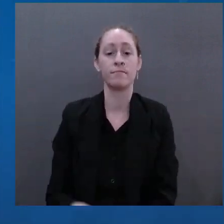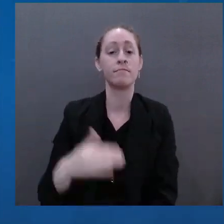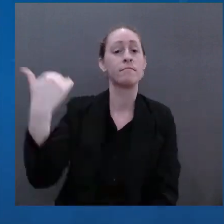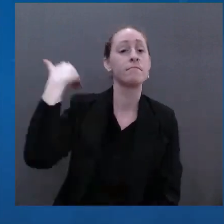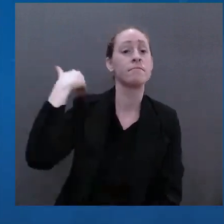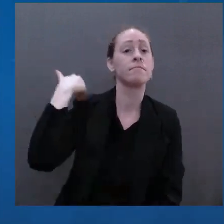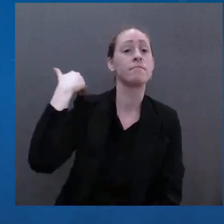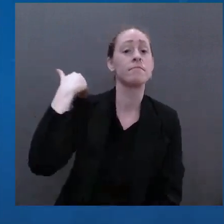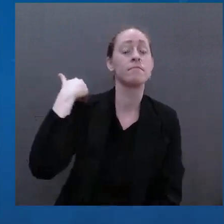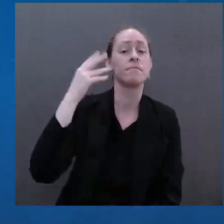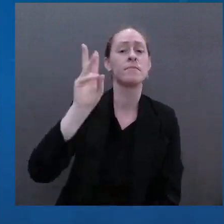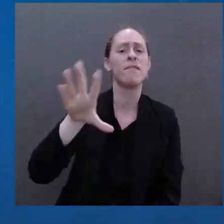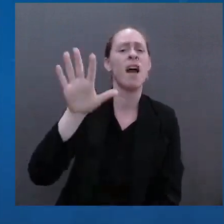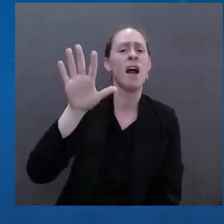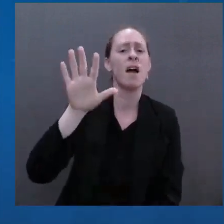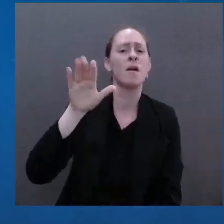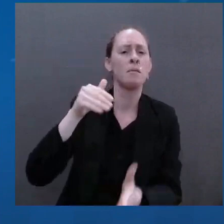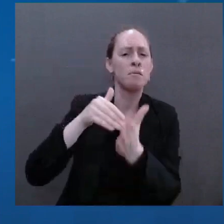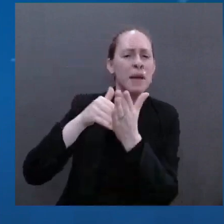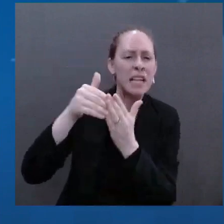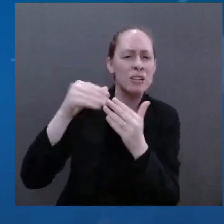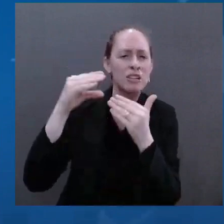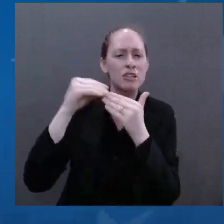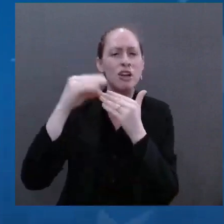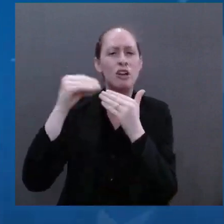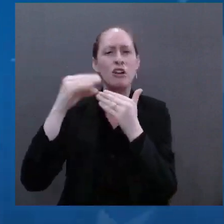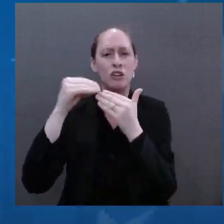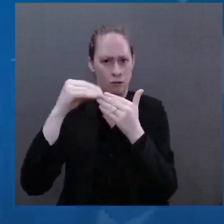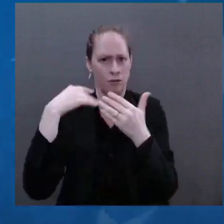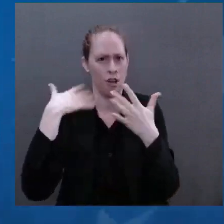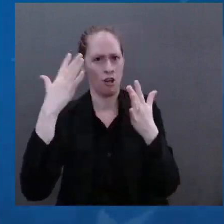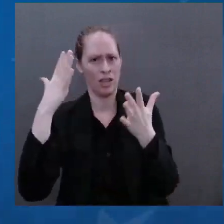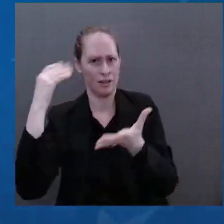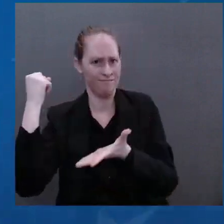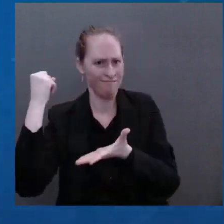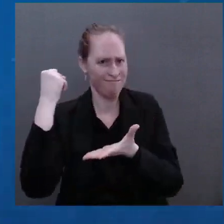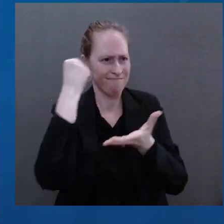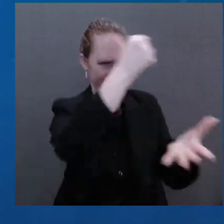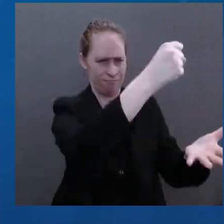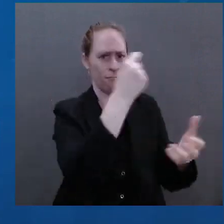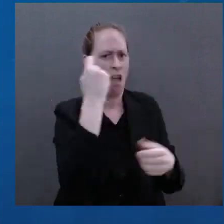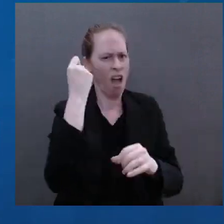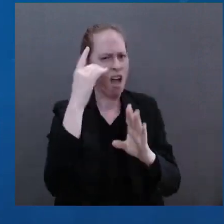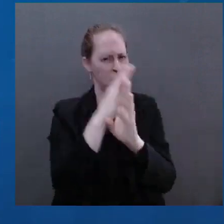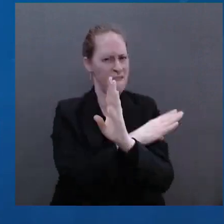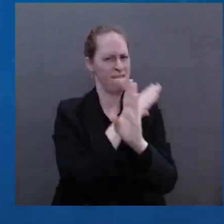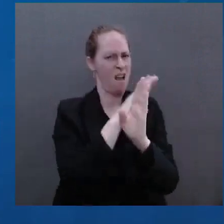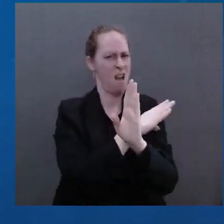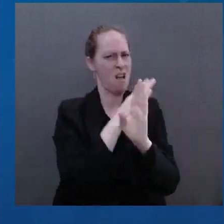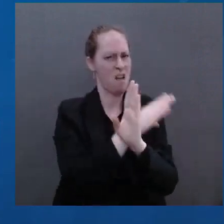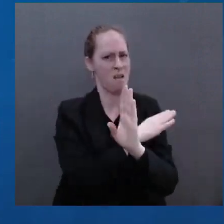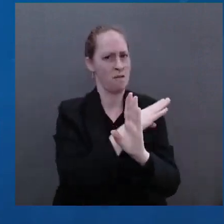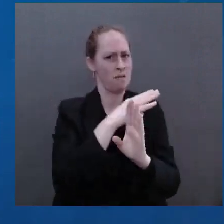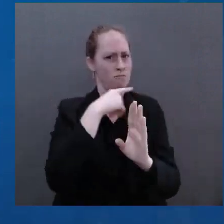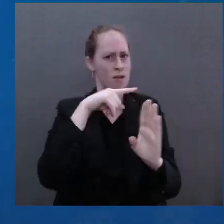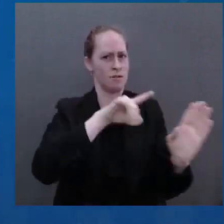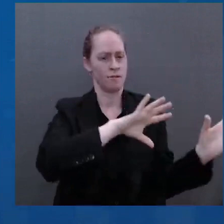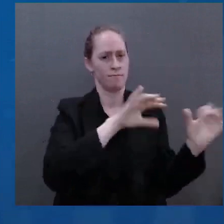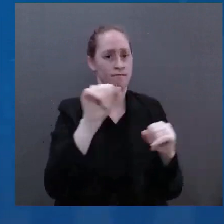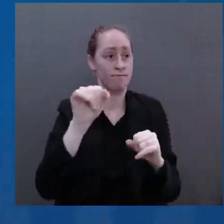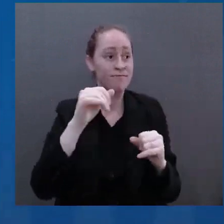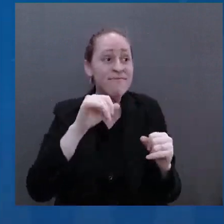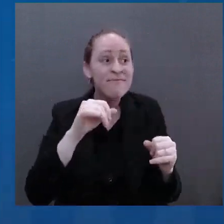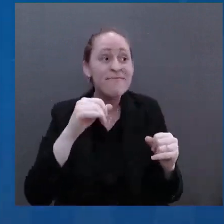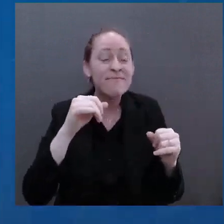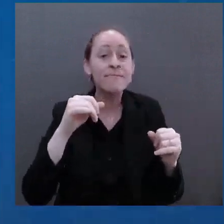weapons to Ukraine, including anti-air and anti-armor equipment. Since the invasion, America has committed another $1.35